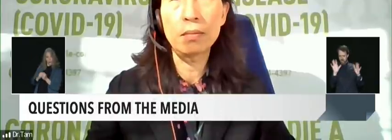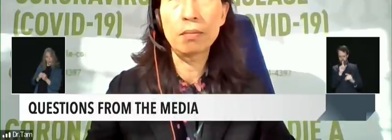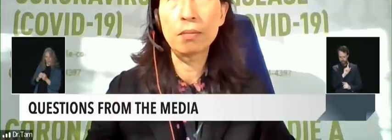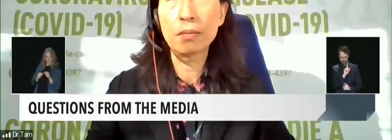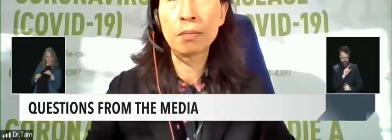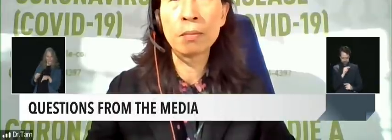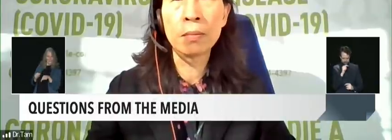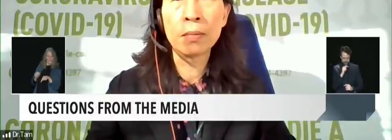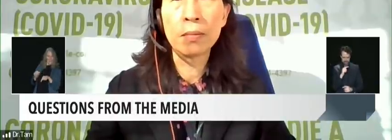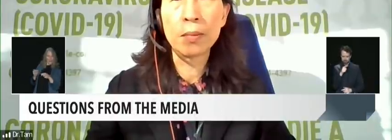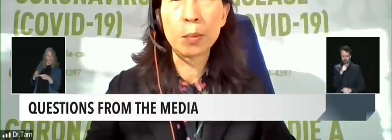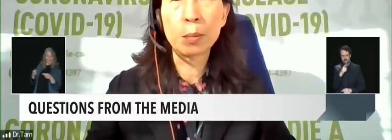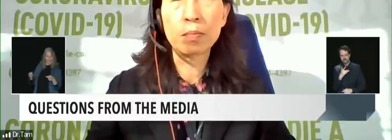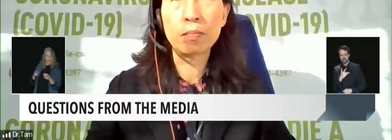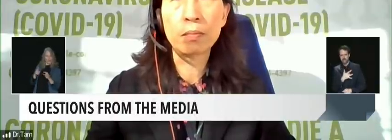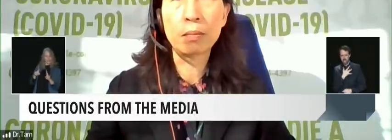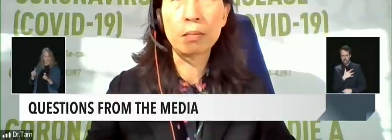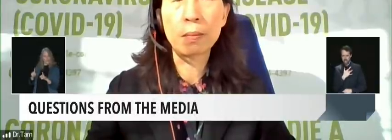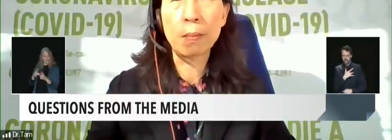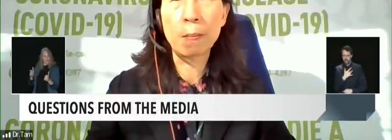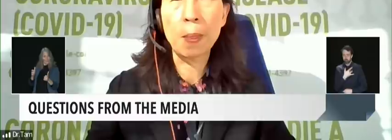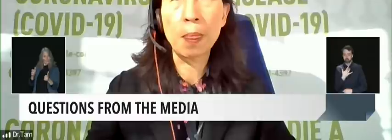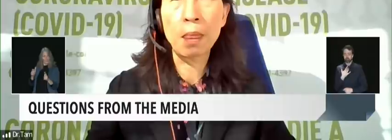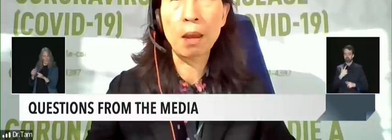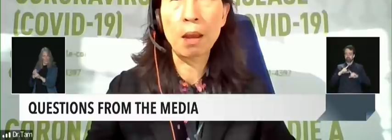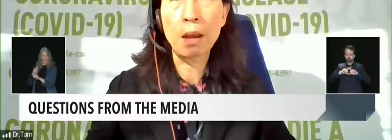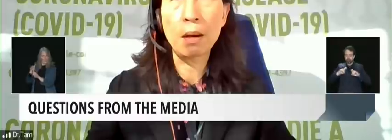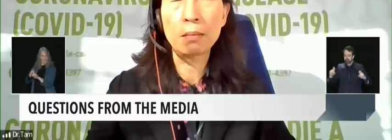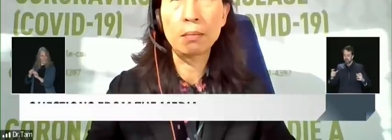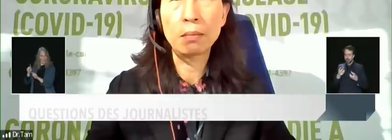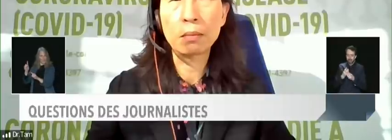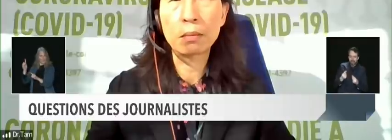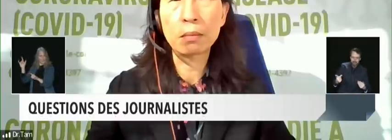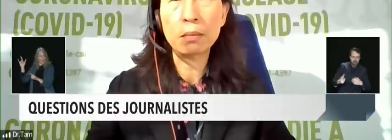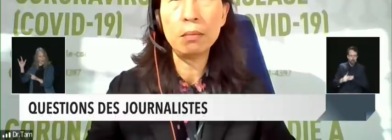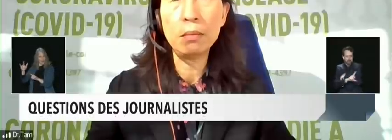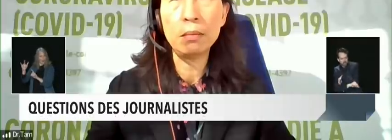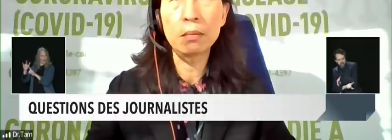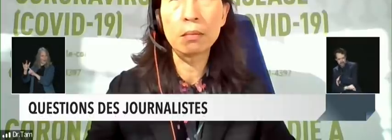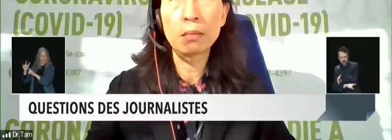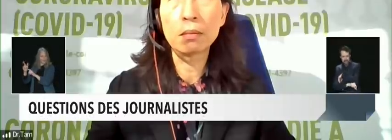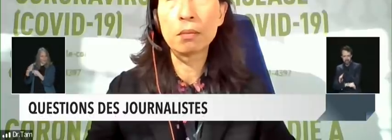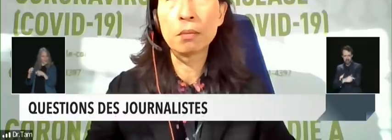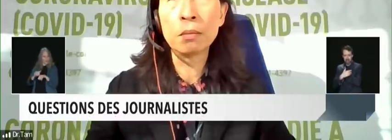better utilized elsewhere is that something that you guys are actually looking at changing that practice